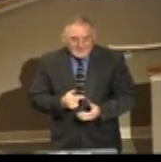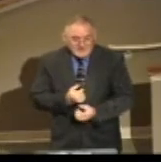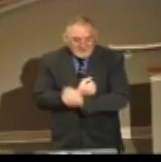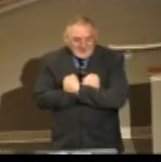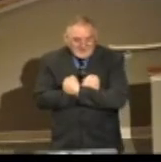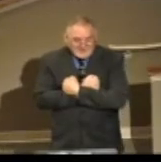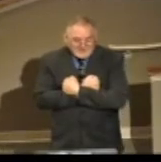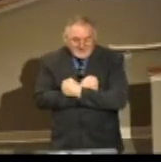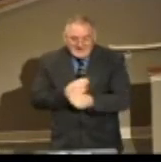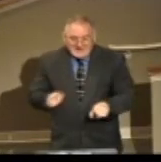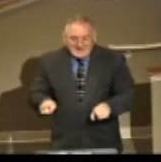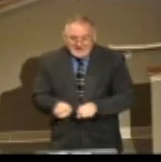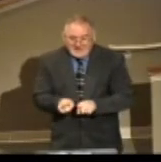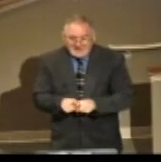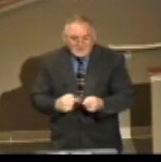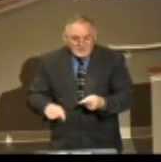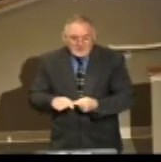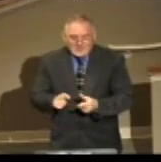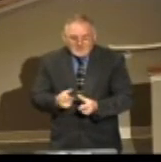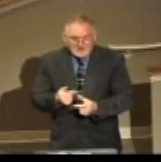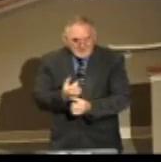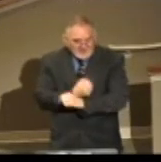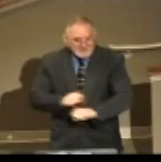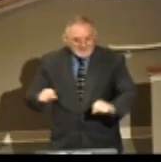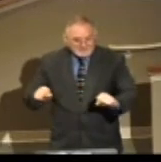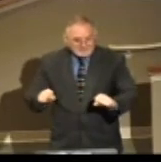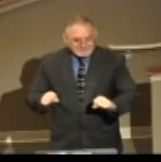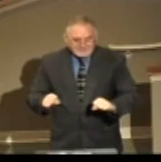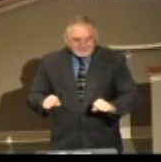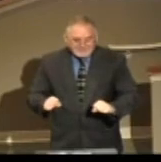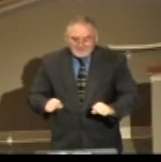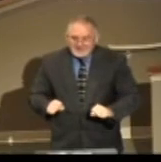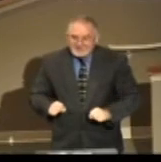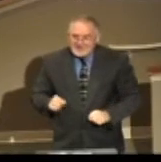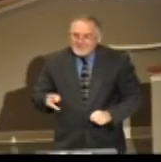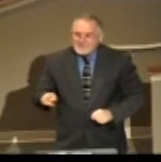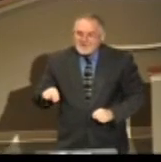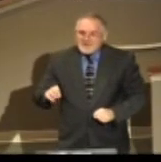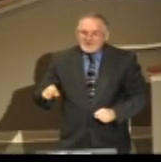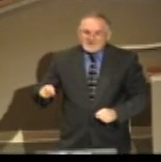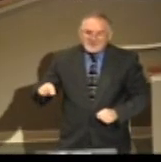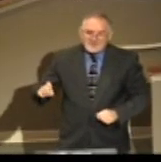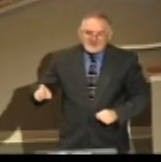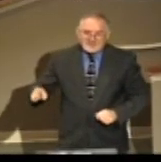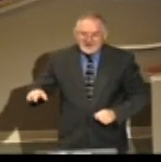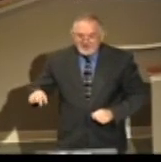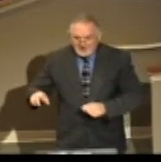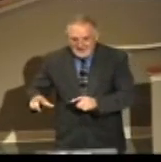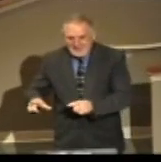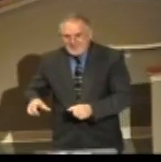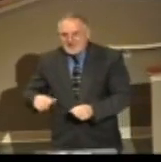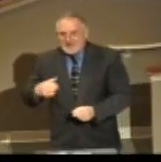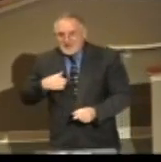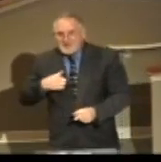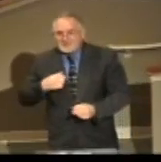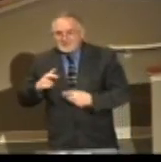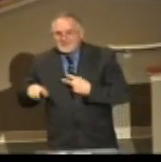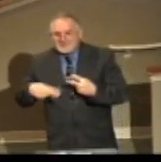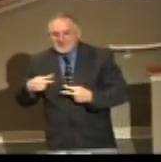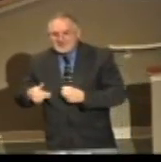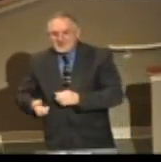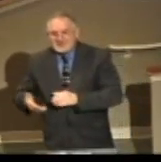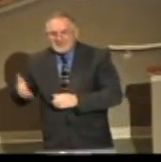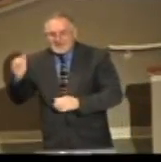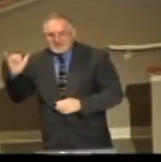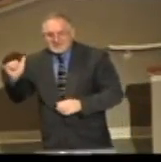Like it was when you first got saved. We were visiting some yesterday. We met some elderly people today. Everybody we met yesterday in the hospitals were